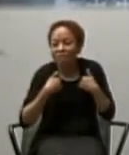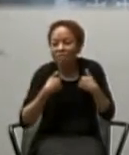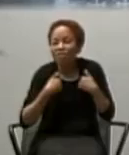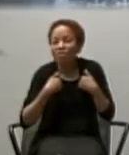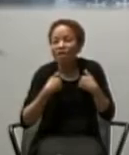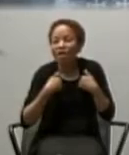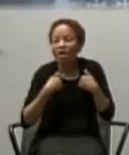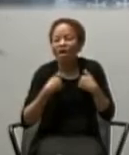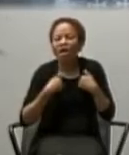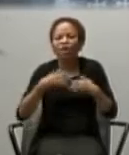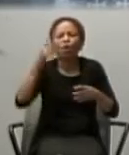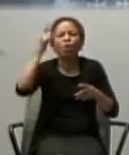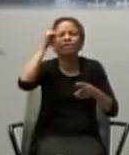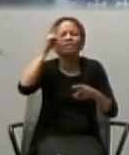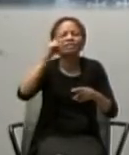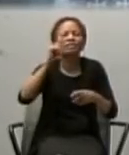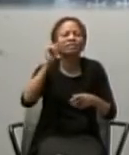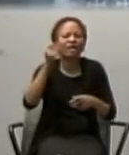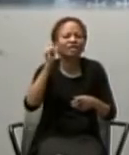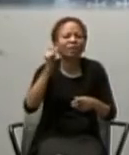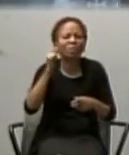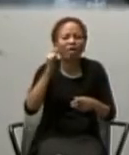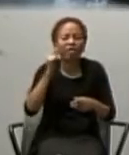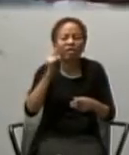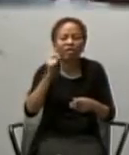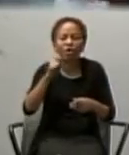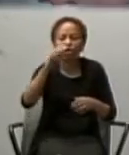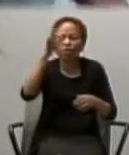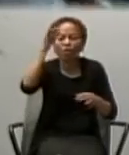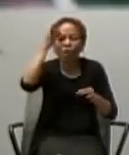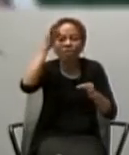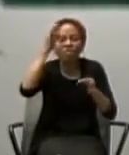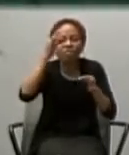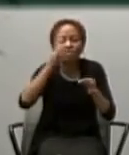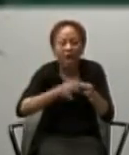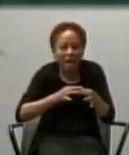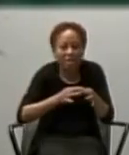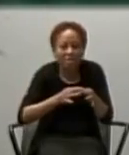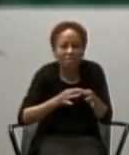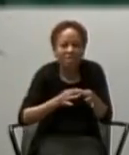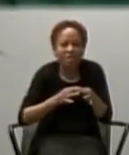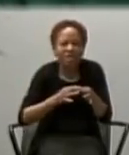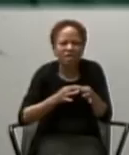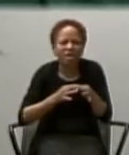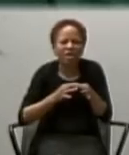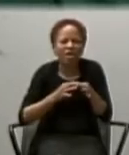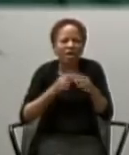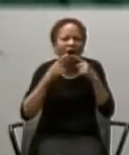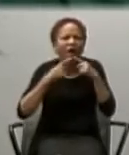story. my story, your story, our story.